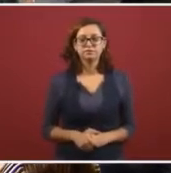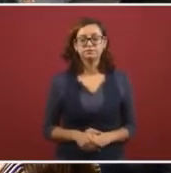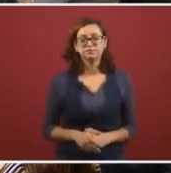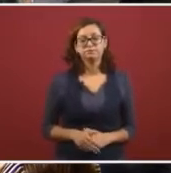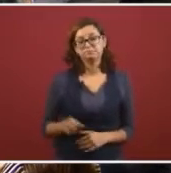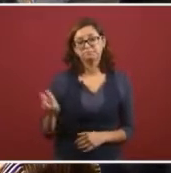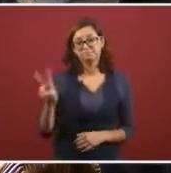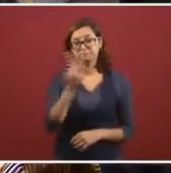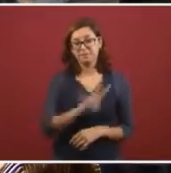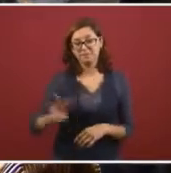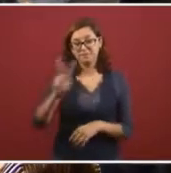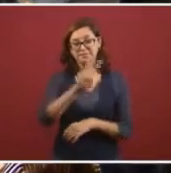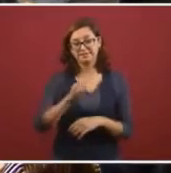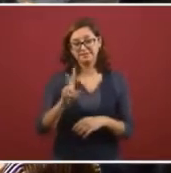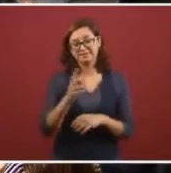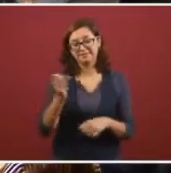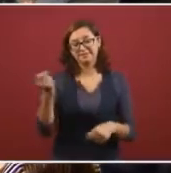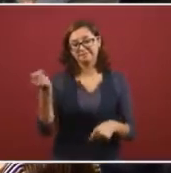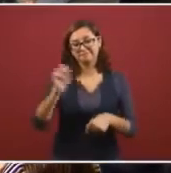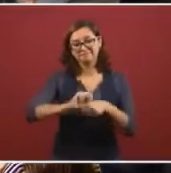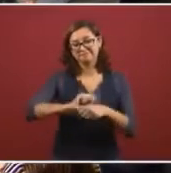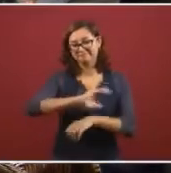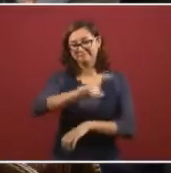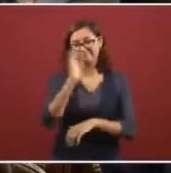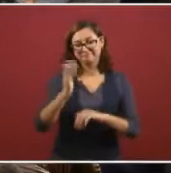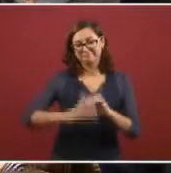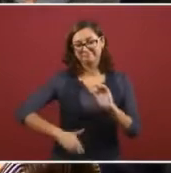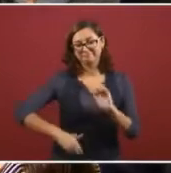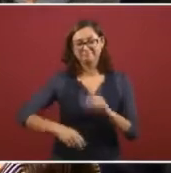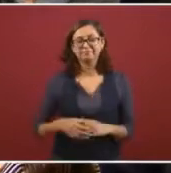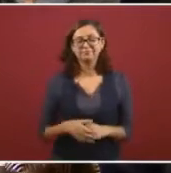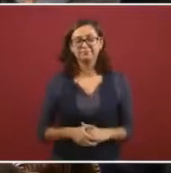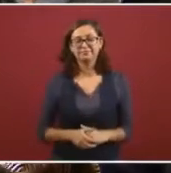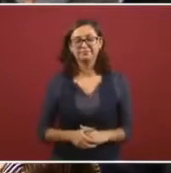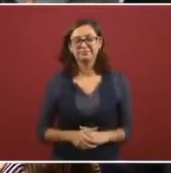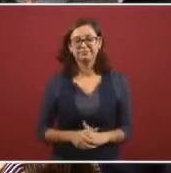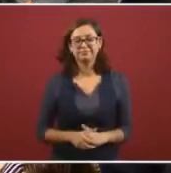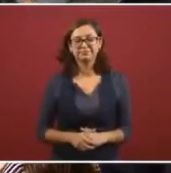So we ended the week. This is a Friday and